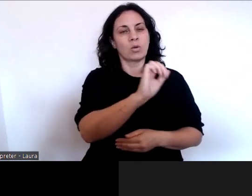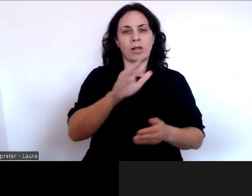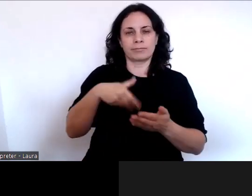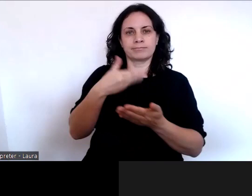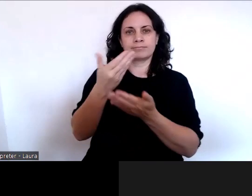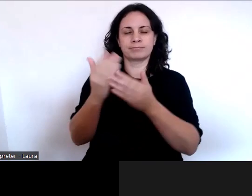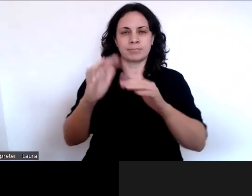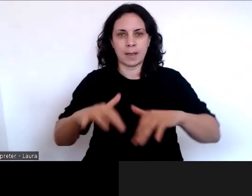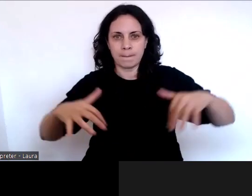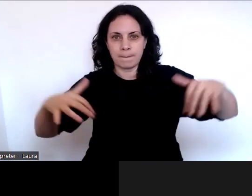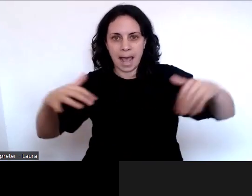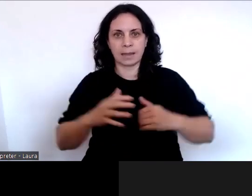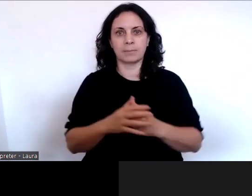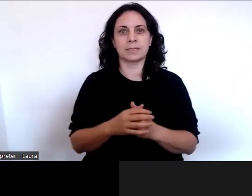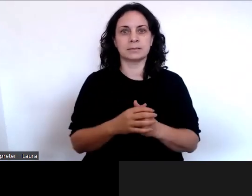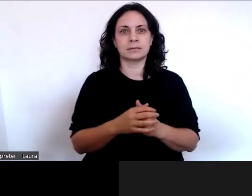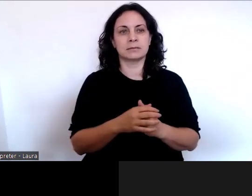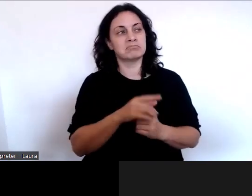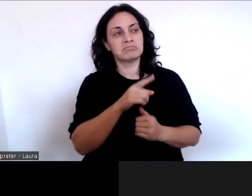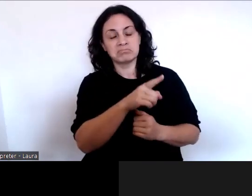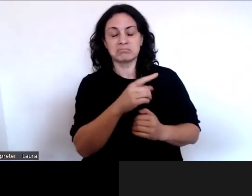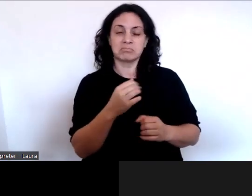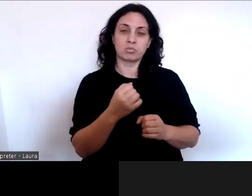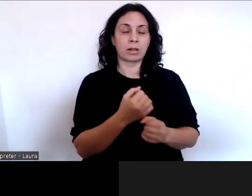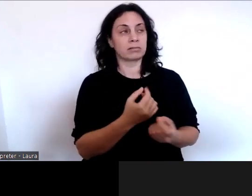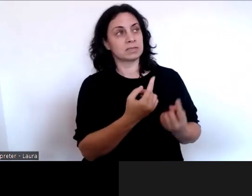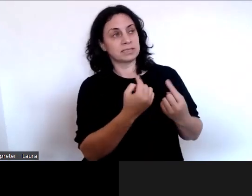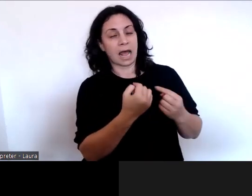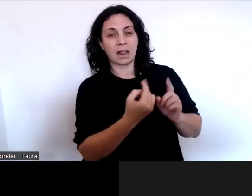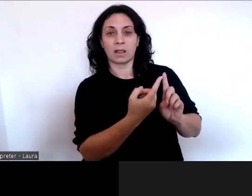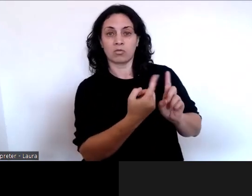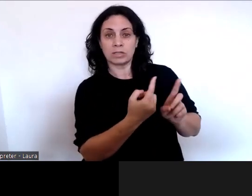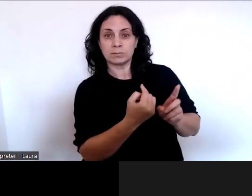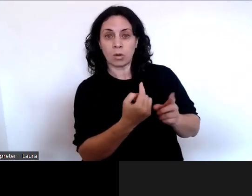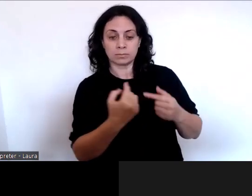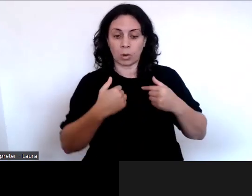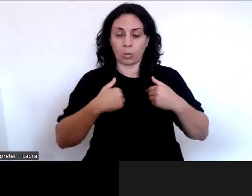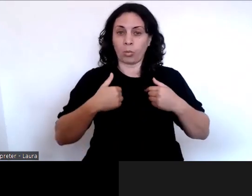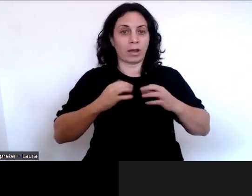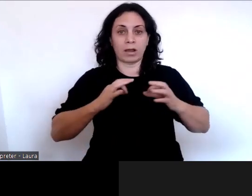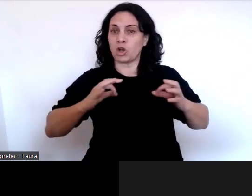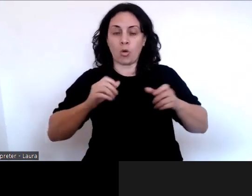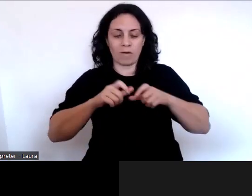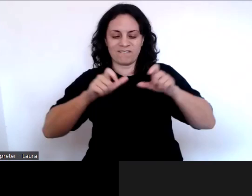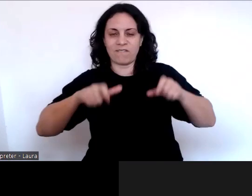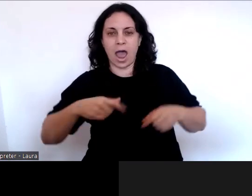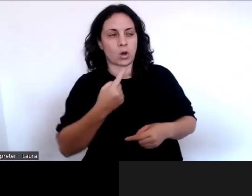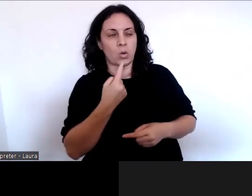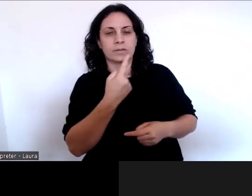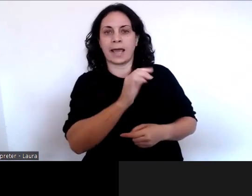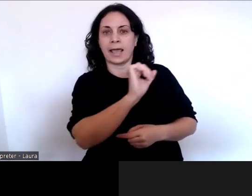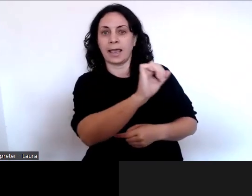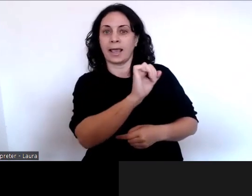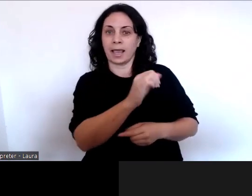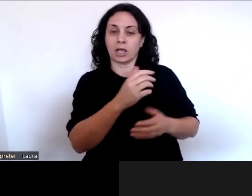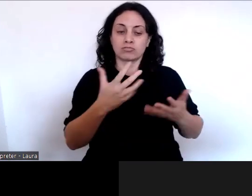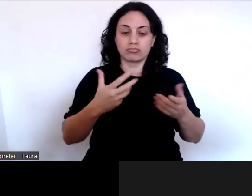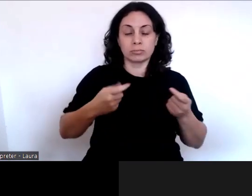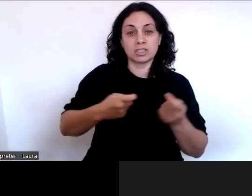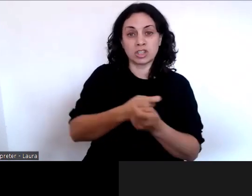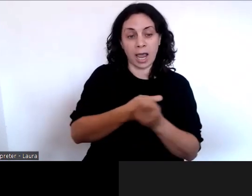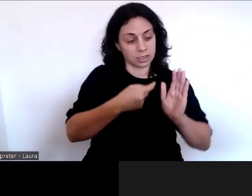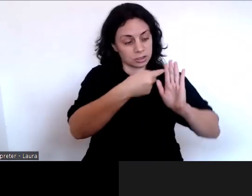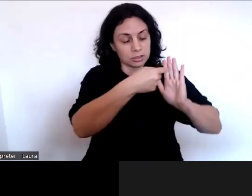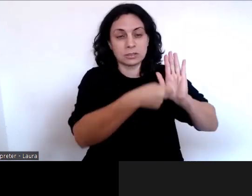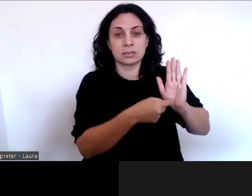will respond to it. But we don't have any say in what changes the government might make in